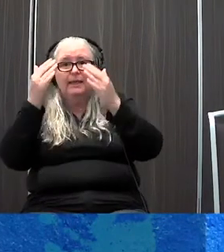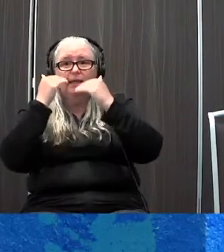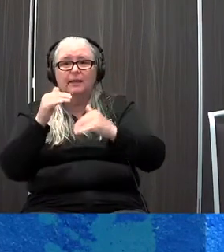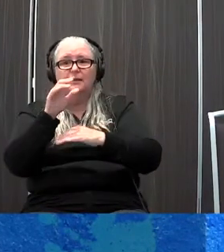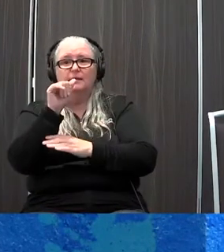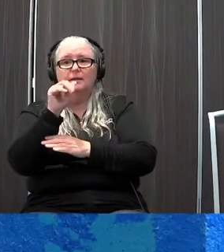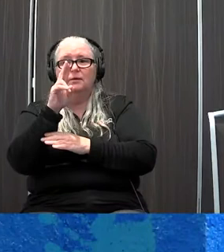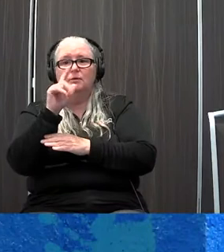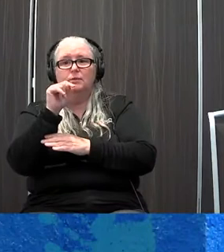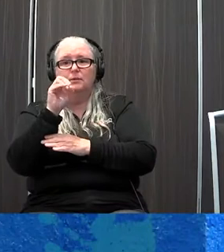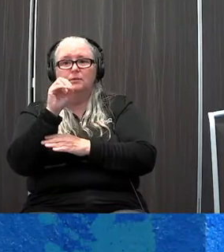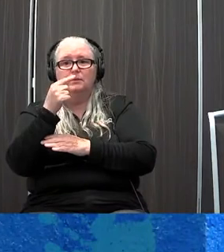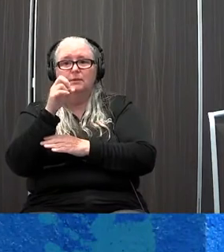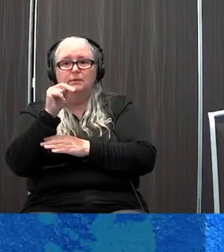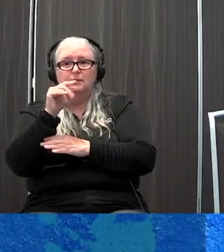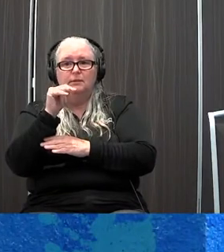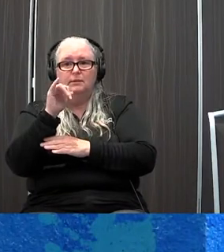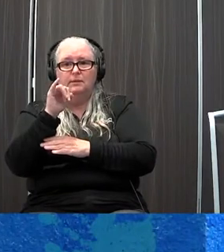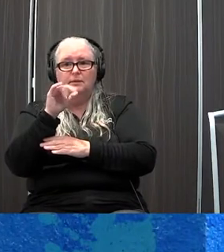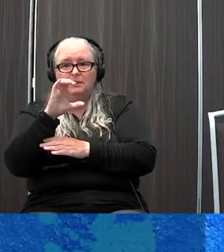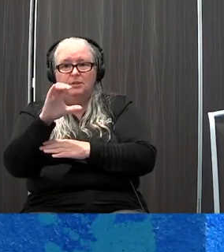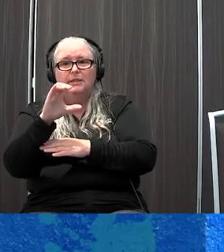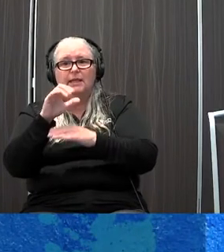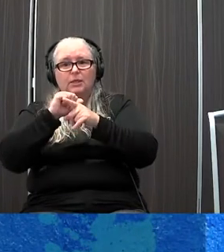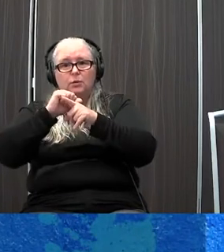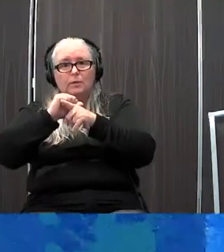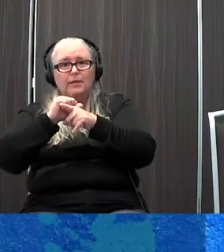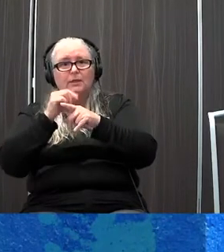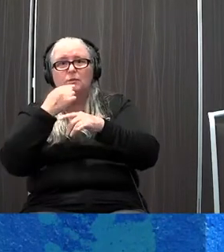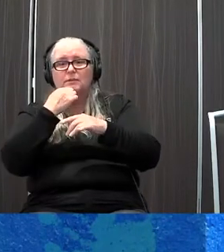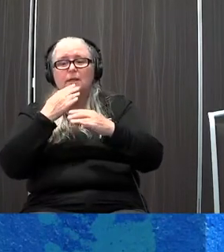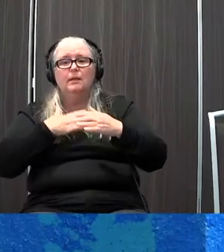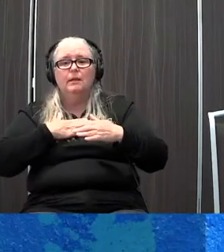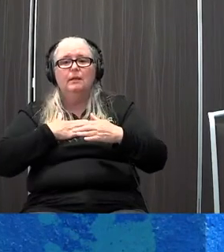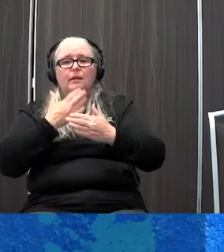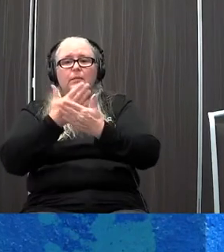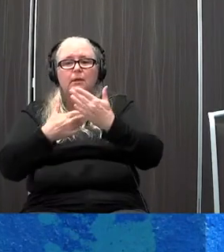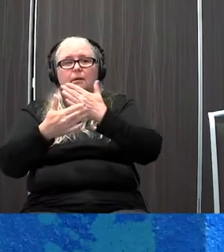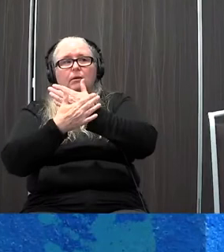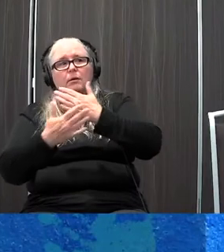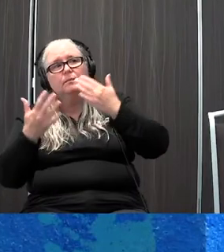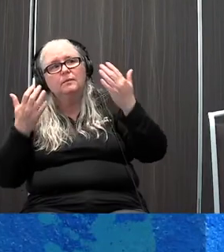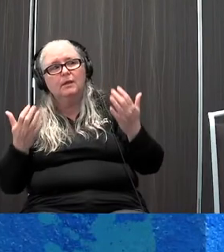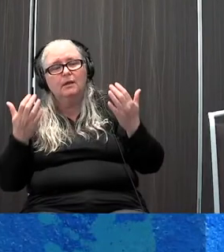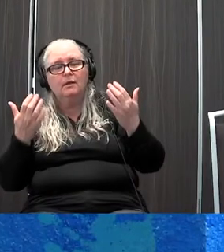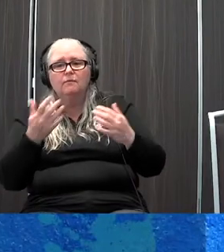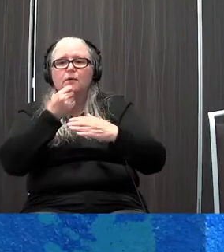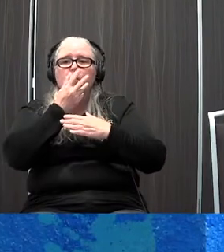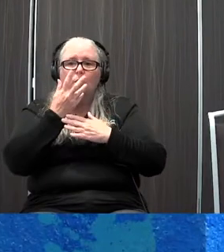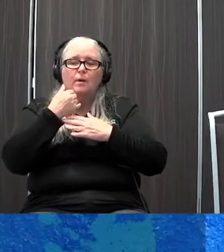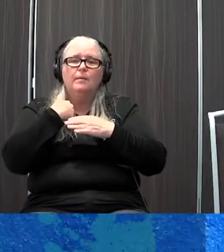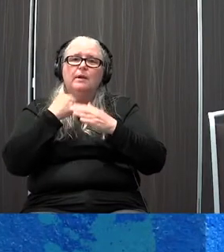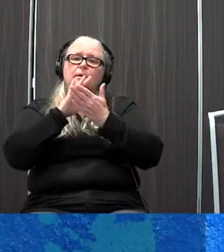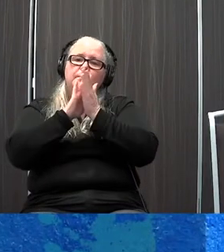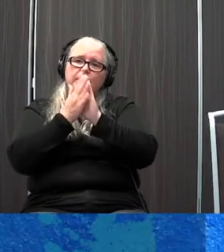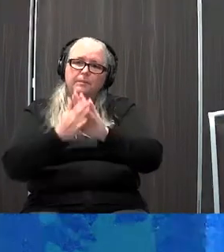-hypnosis utilized a lot in Germany, where you might repeat to yourself, my arms are heavy and warm. I am at peace. Breathing techniques. Breathing